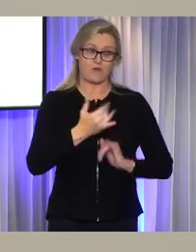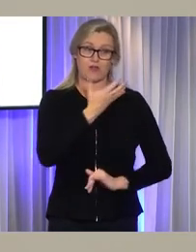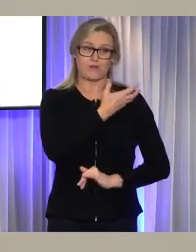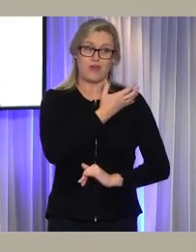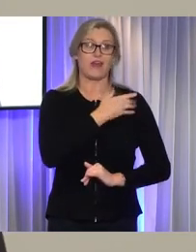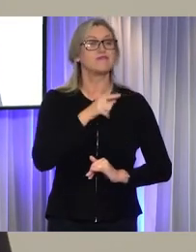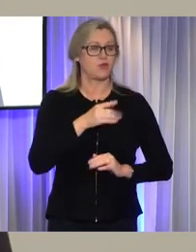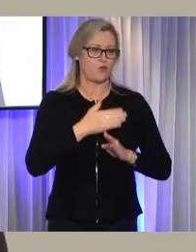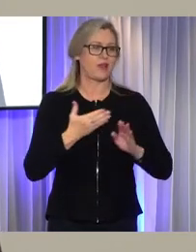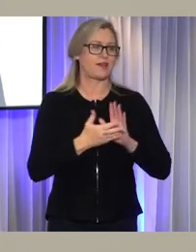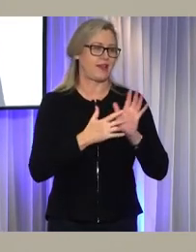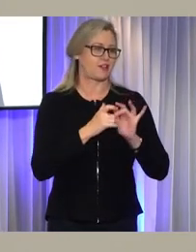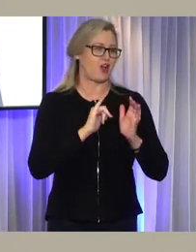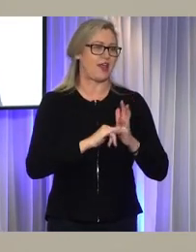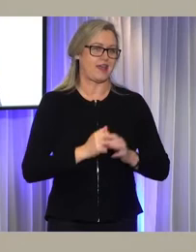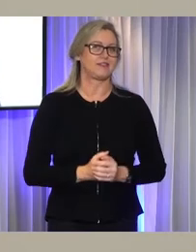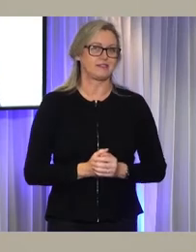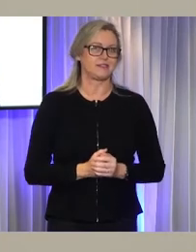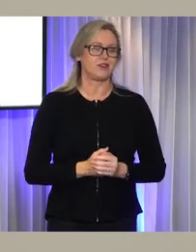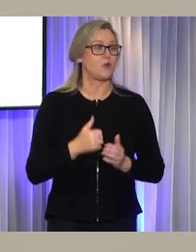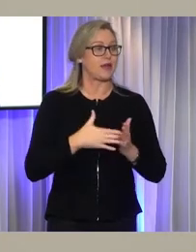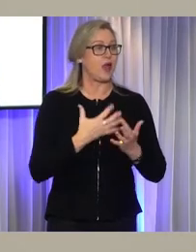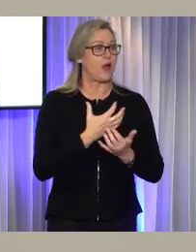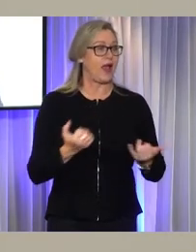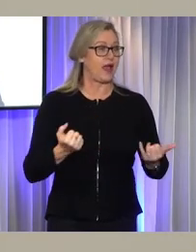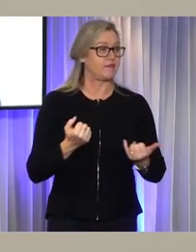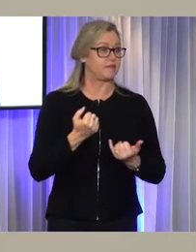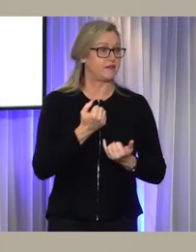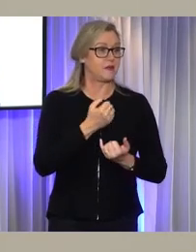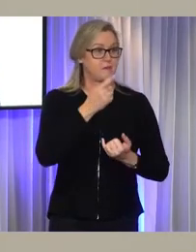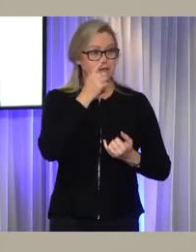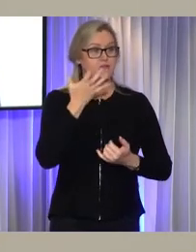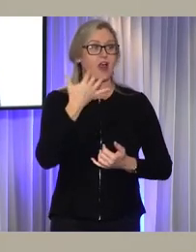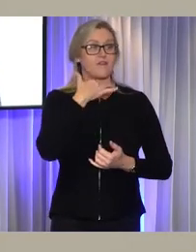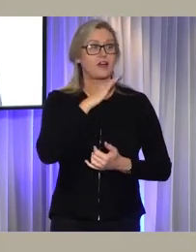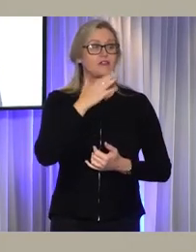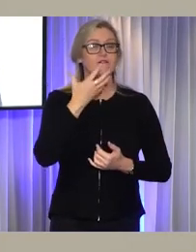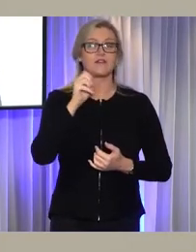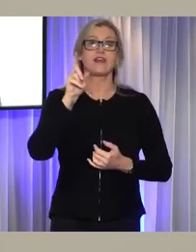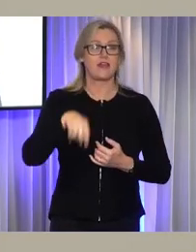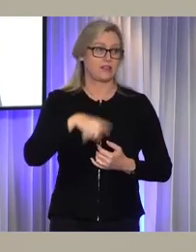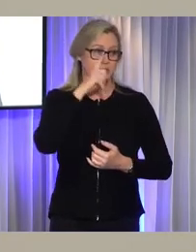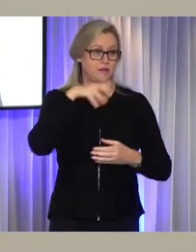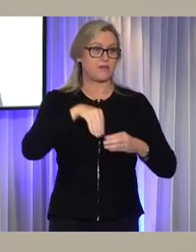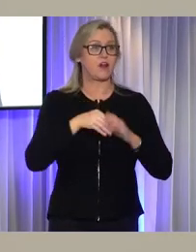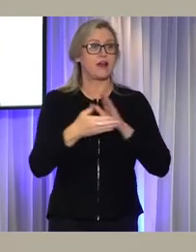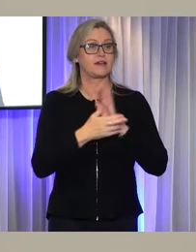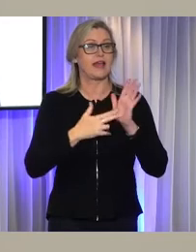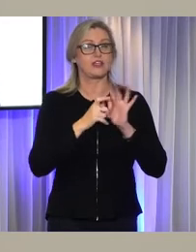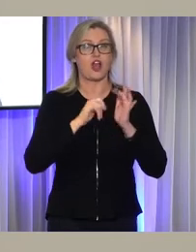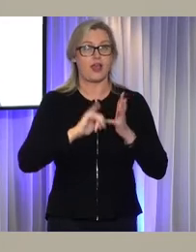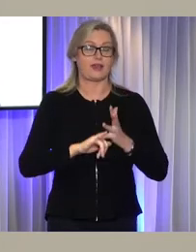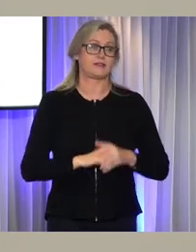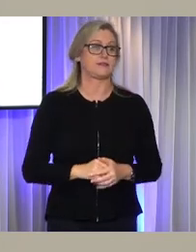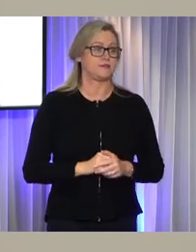550,000 NDIS participants. Of course there's about four and a half million Australians who identify as